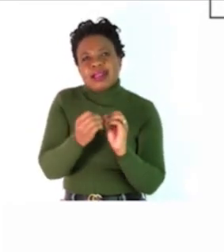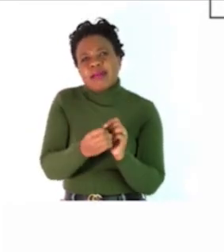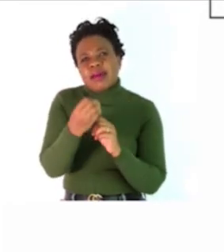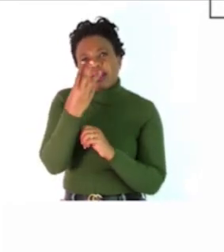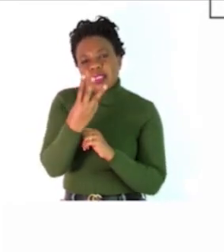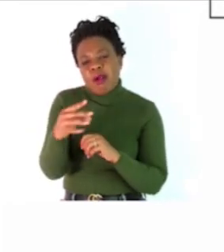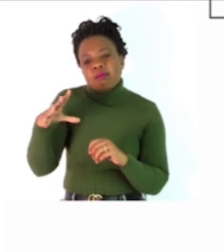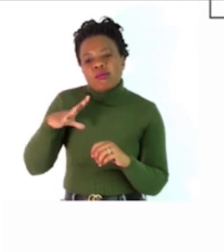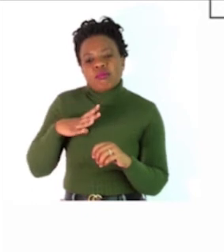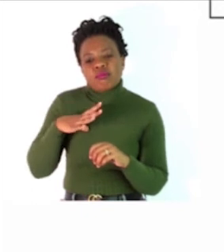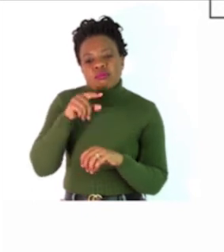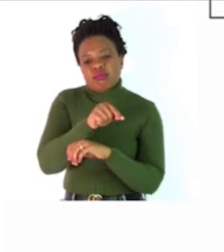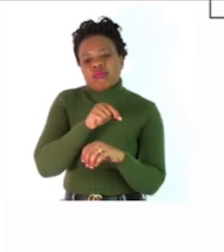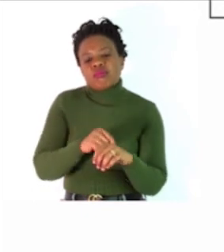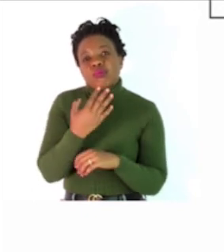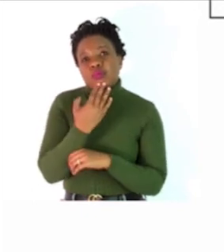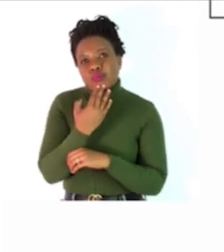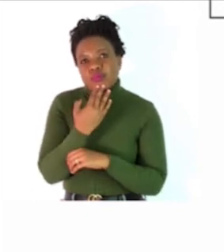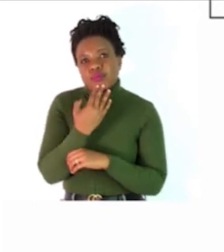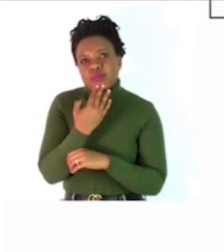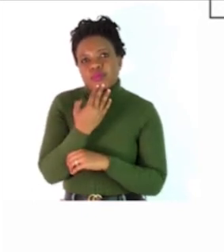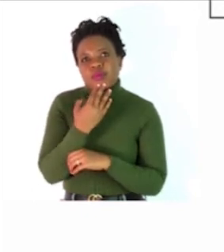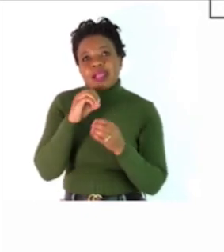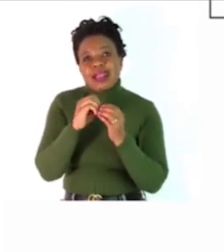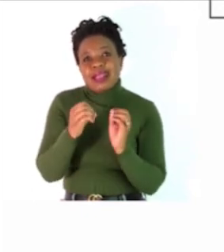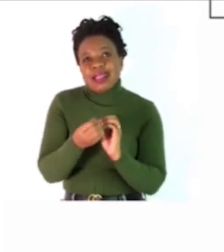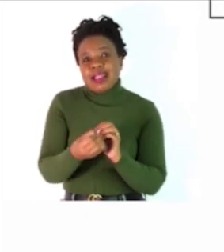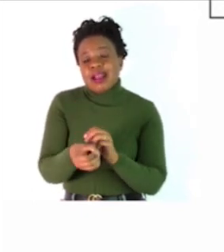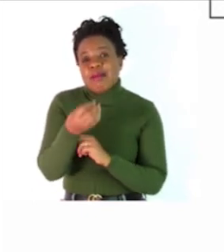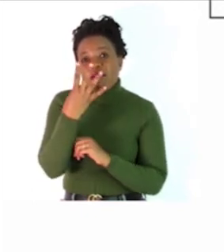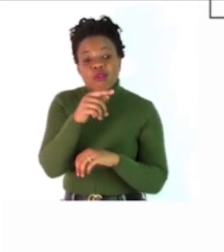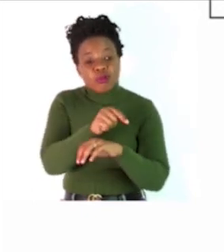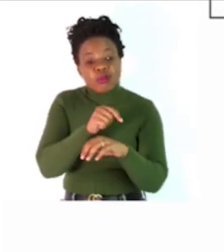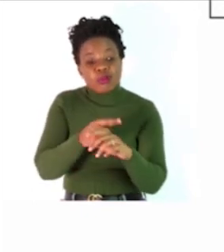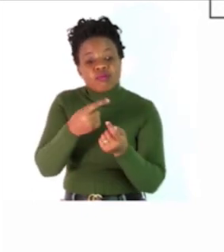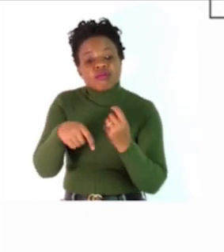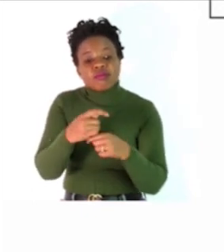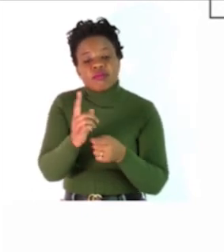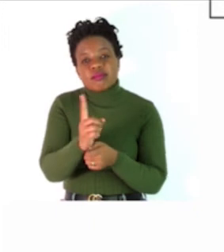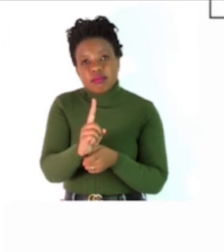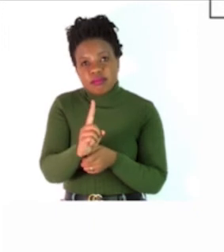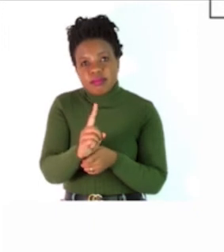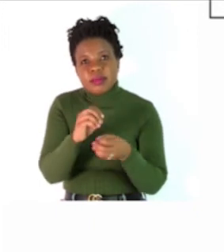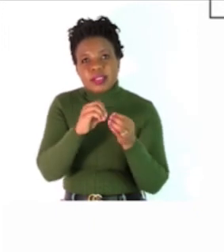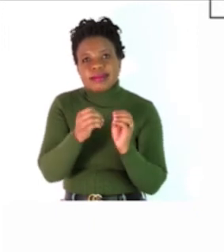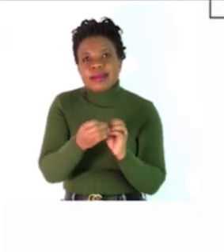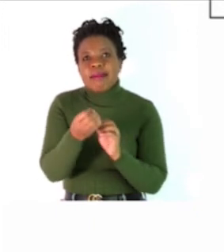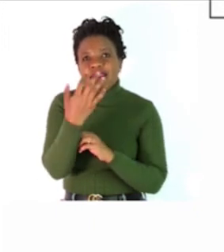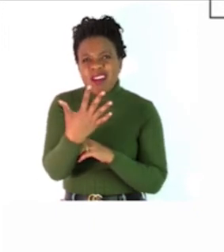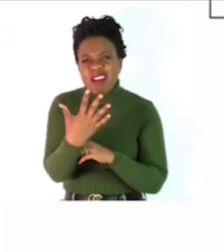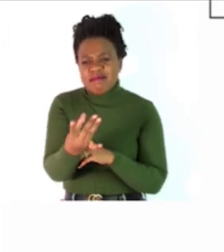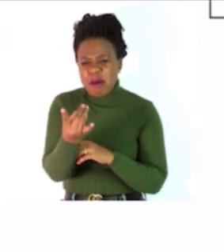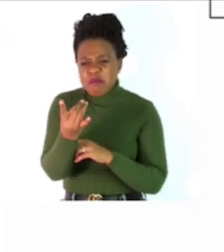butchery? What is sold at a butchery? Which meat was his best